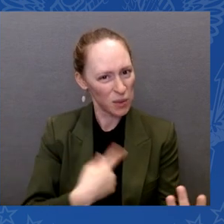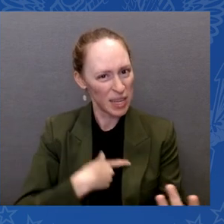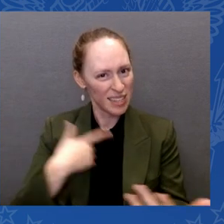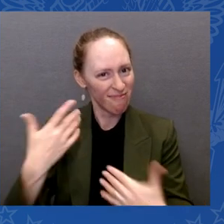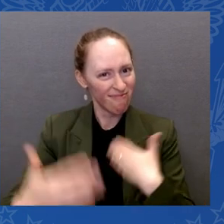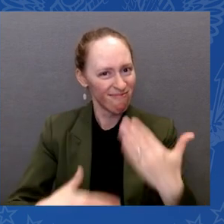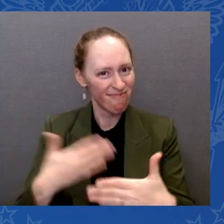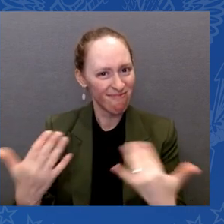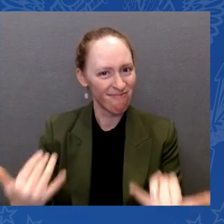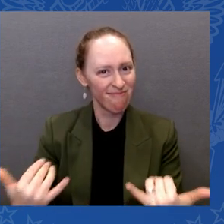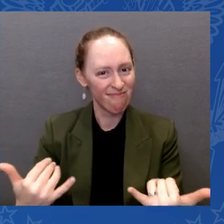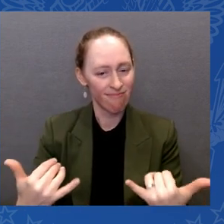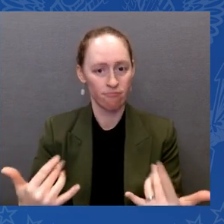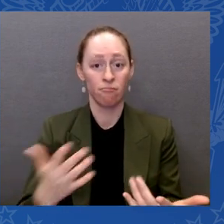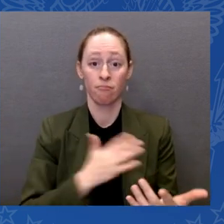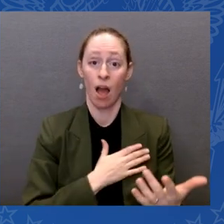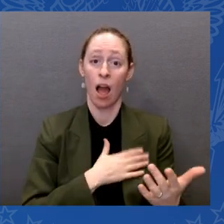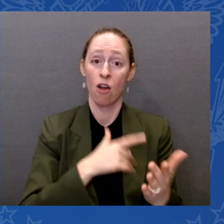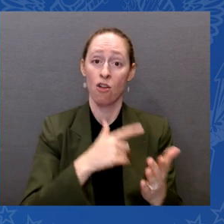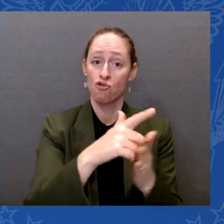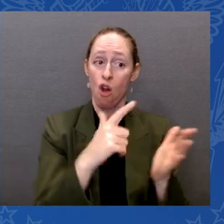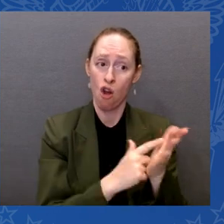to end unjust subminimum wages.